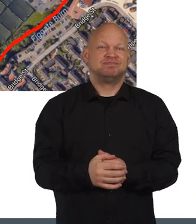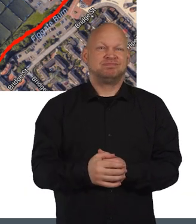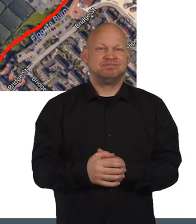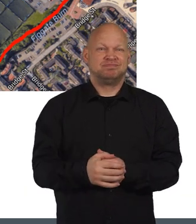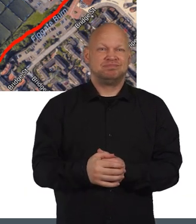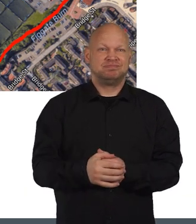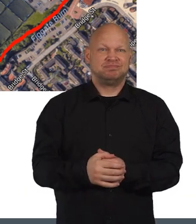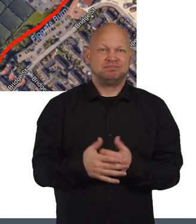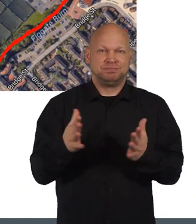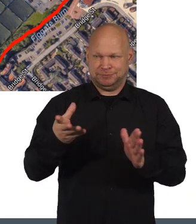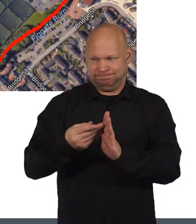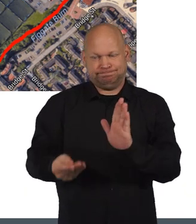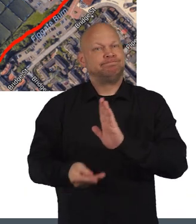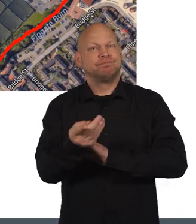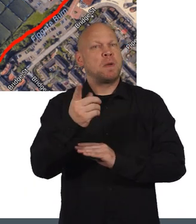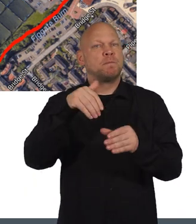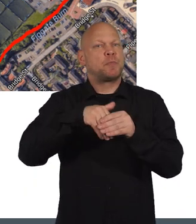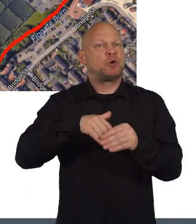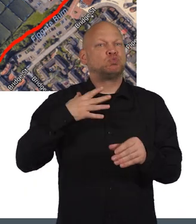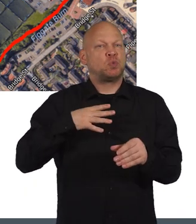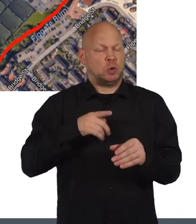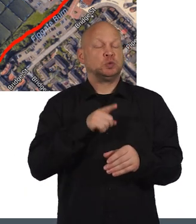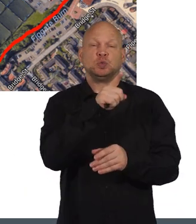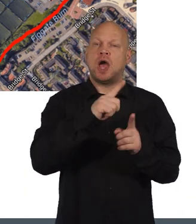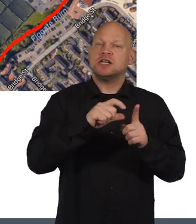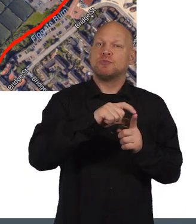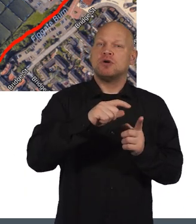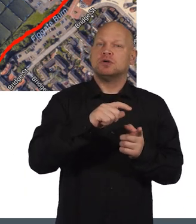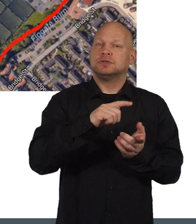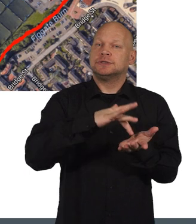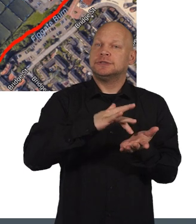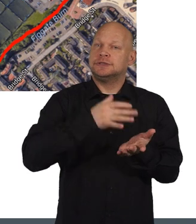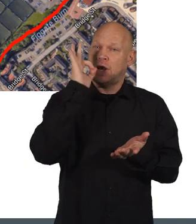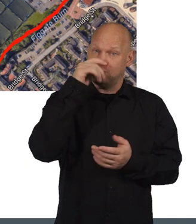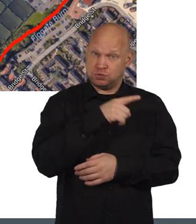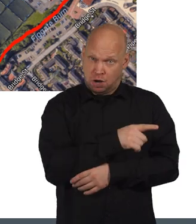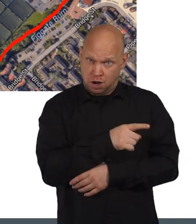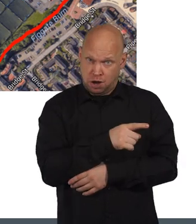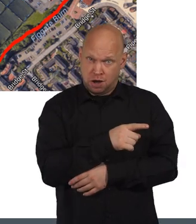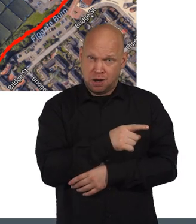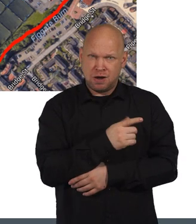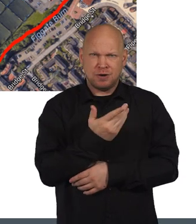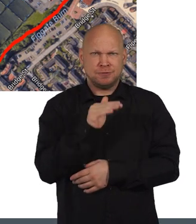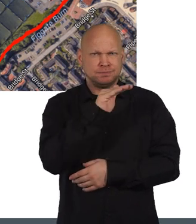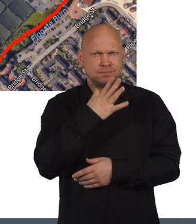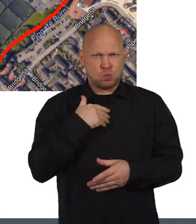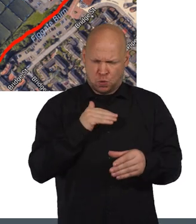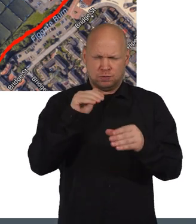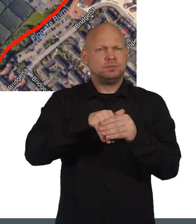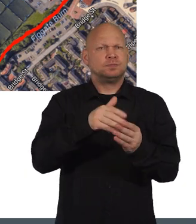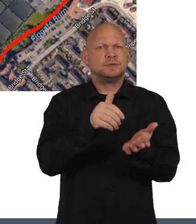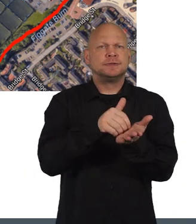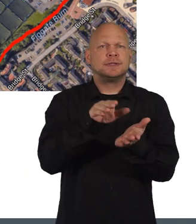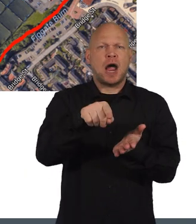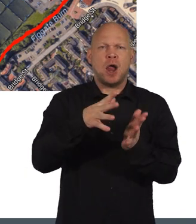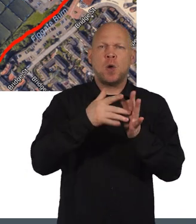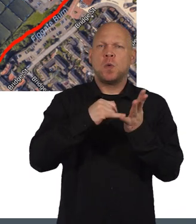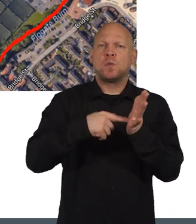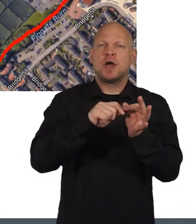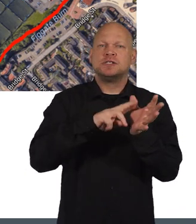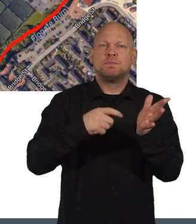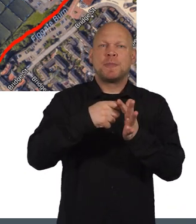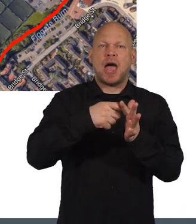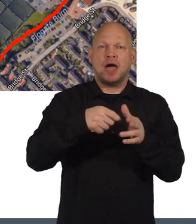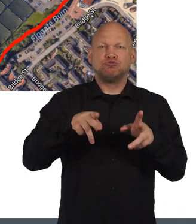submitted a participation request to Edinburgh City Council to be involved in the sale of the